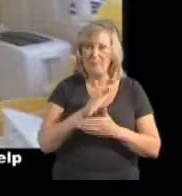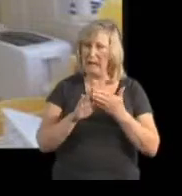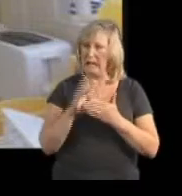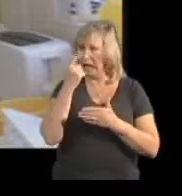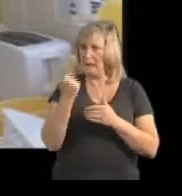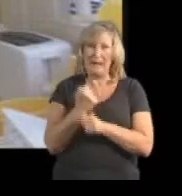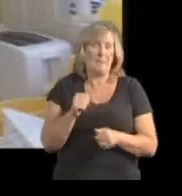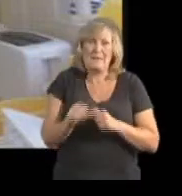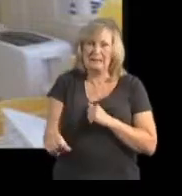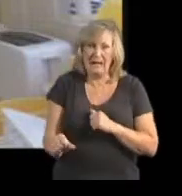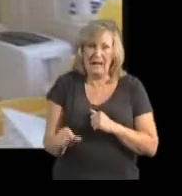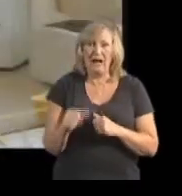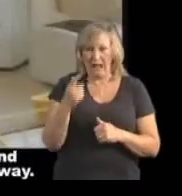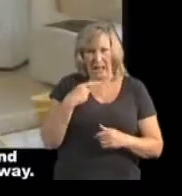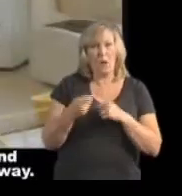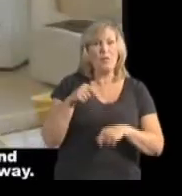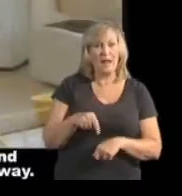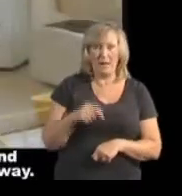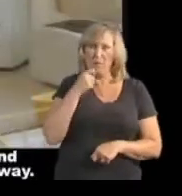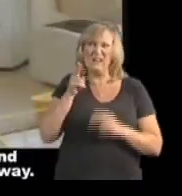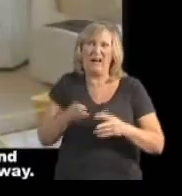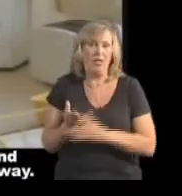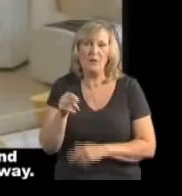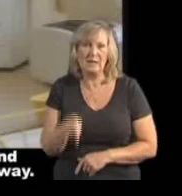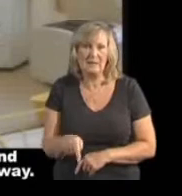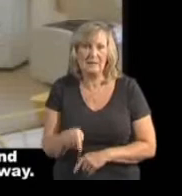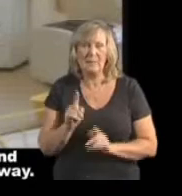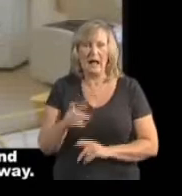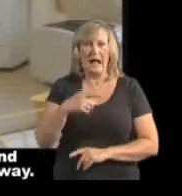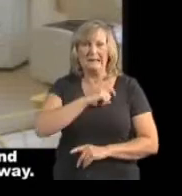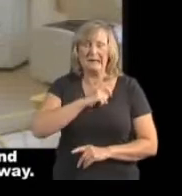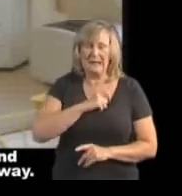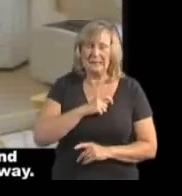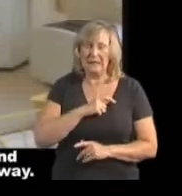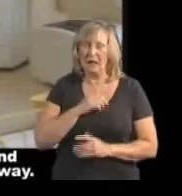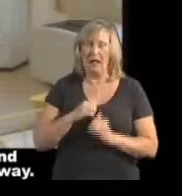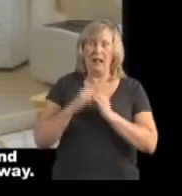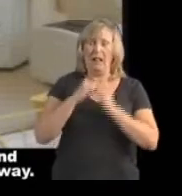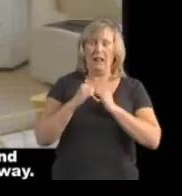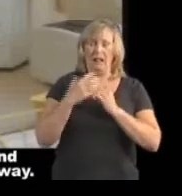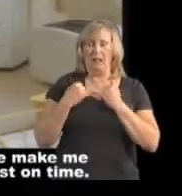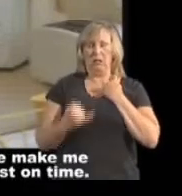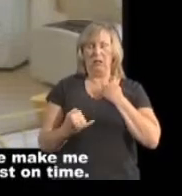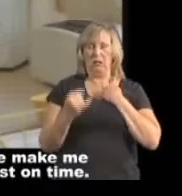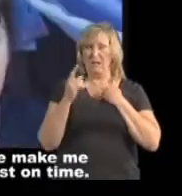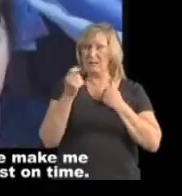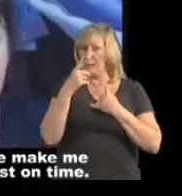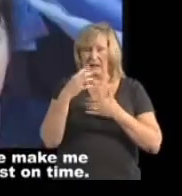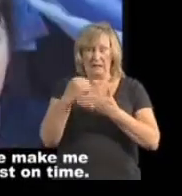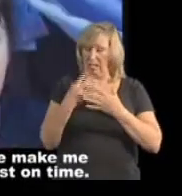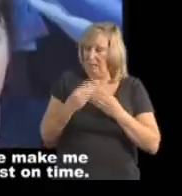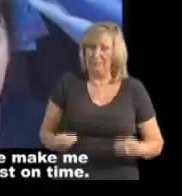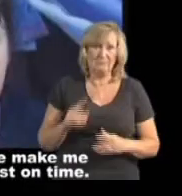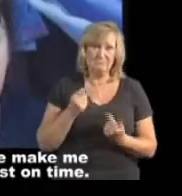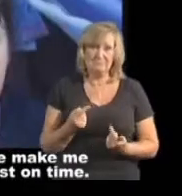to live with it not die with it. The anxiety can build up so much and there are no tablets to make it go away. Things that don't